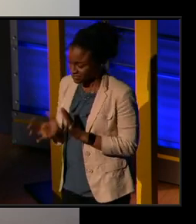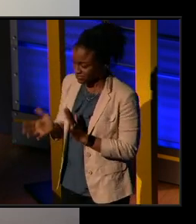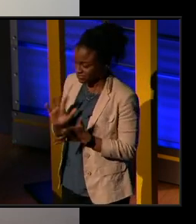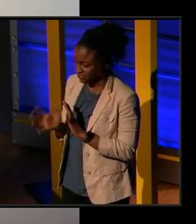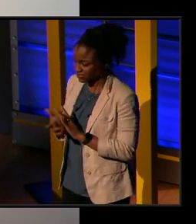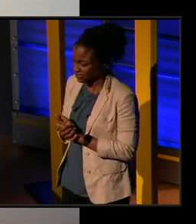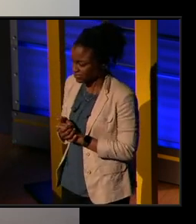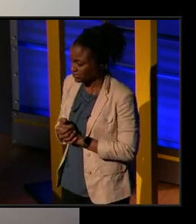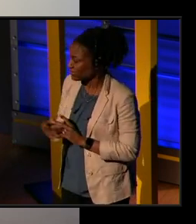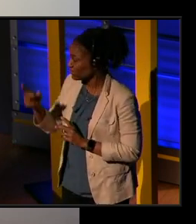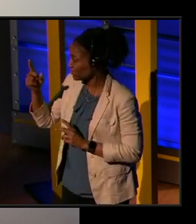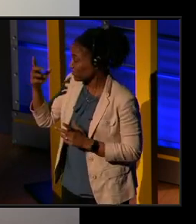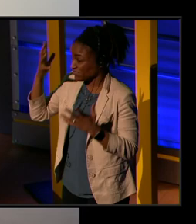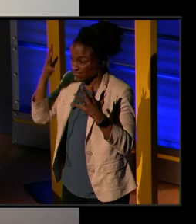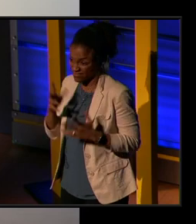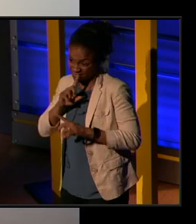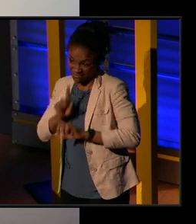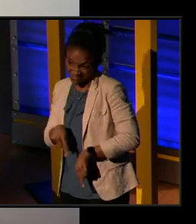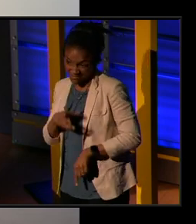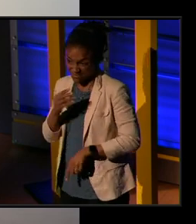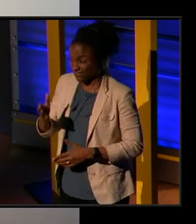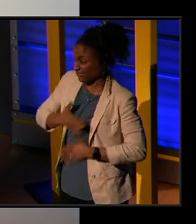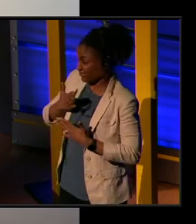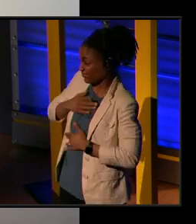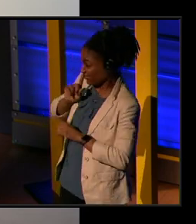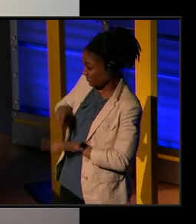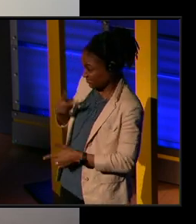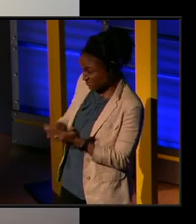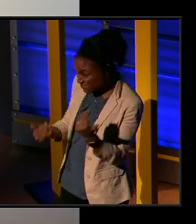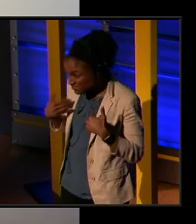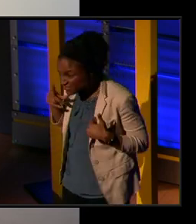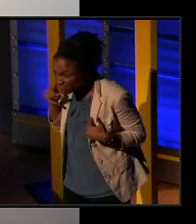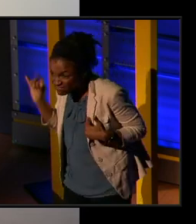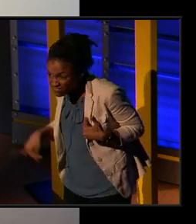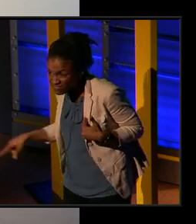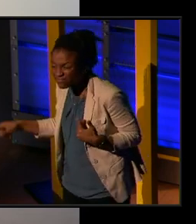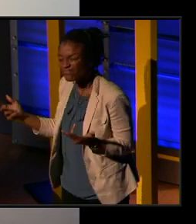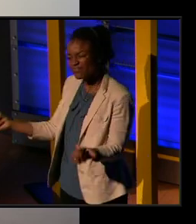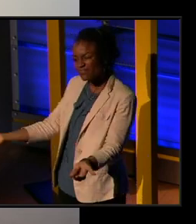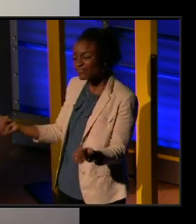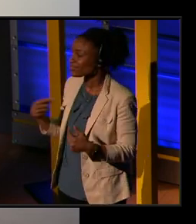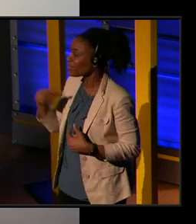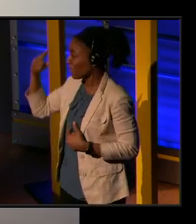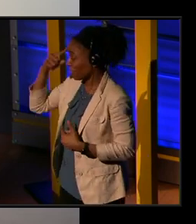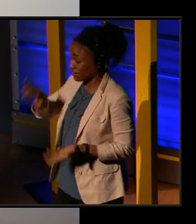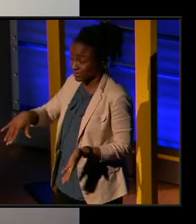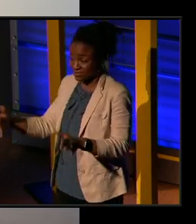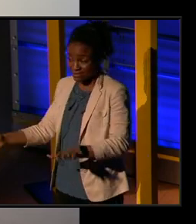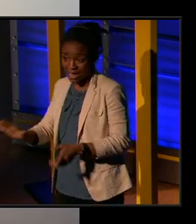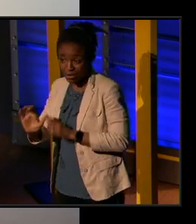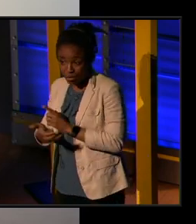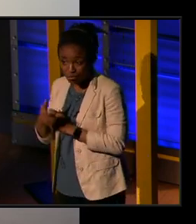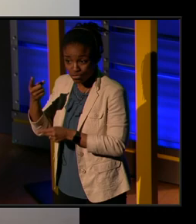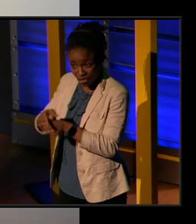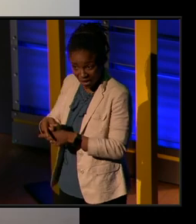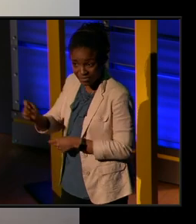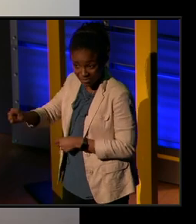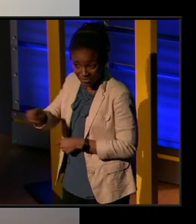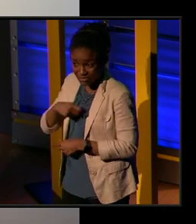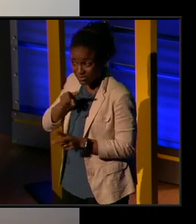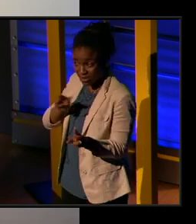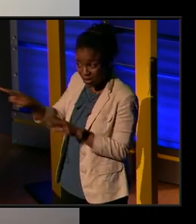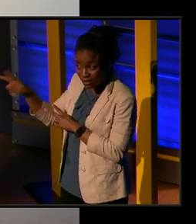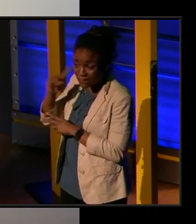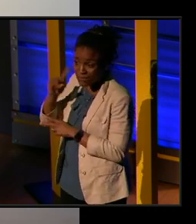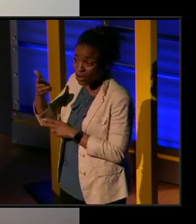well, I, I've got a sad answer and a happy answer to that. I think it's, um, it's a, um, it's a dying culture, looking to the